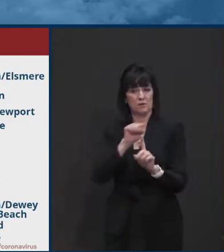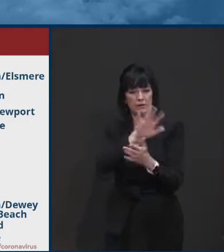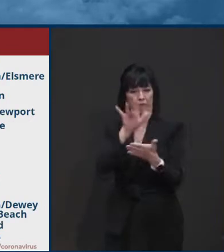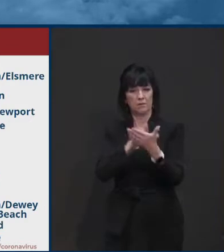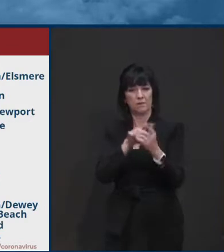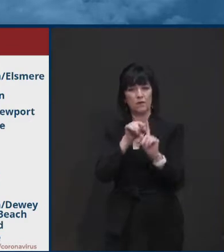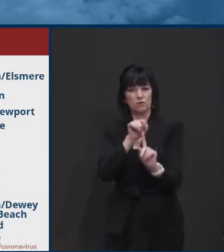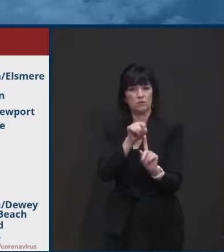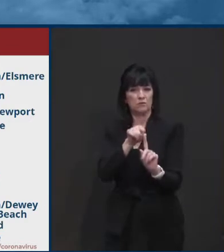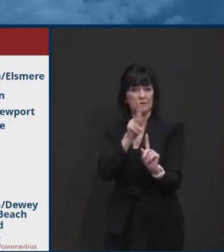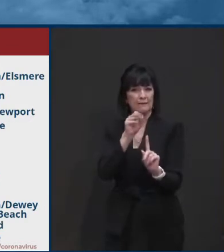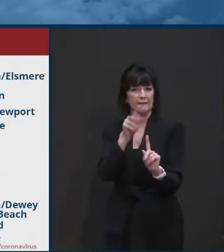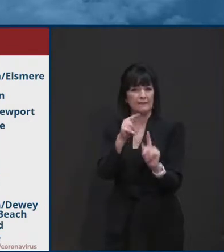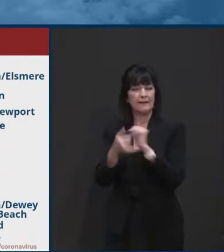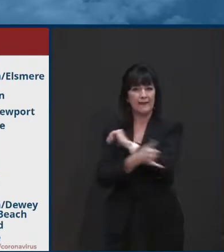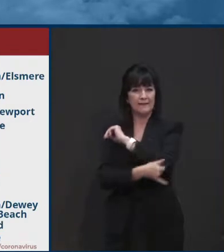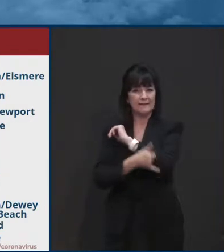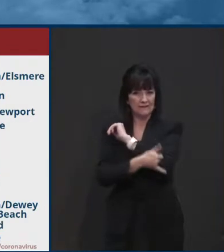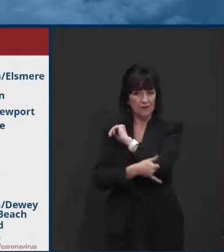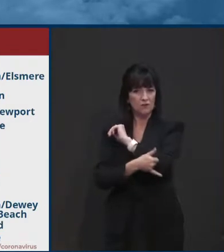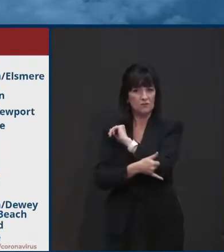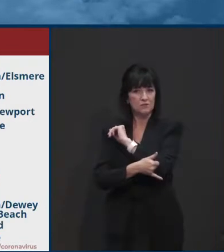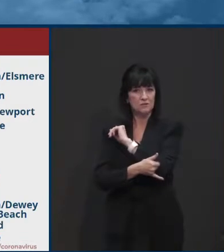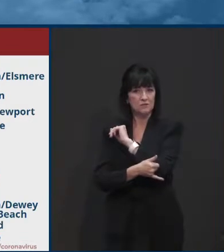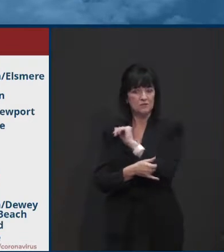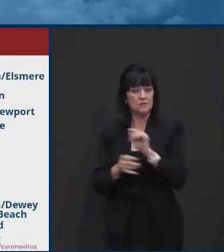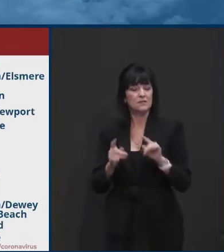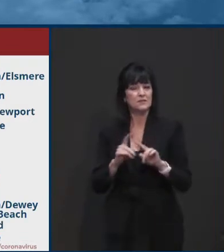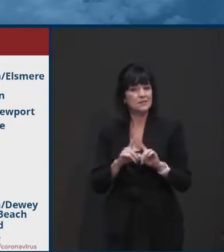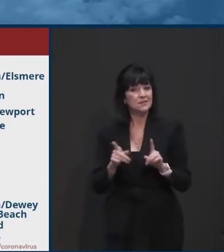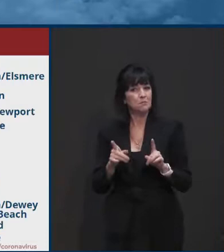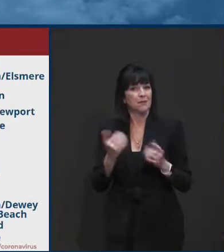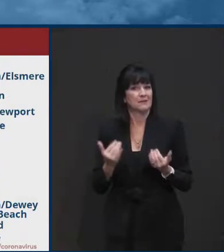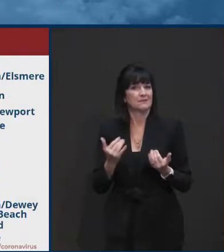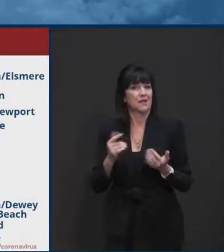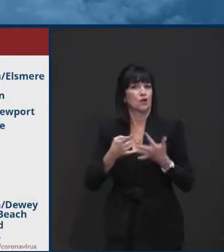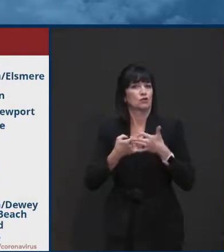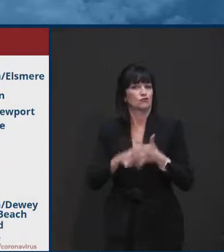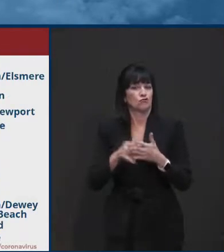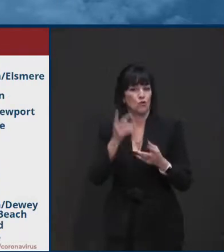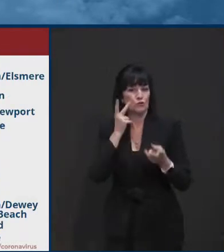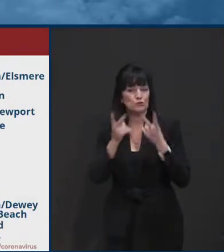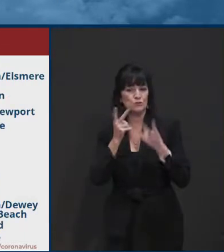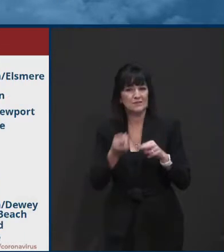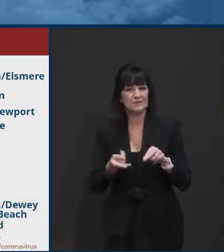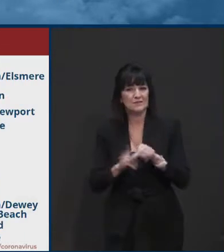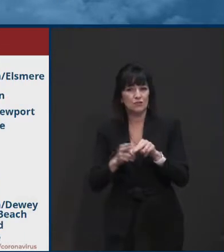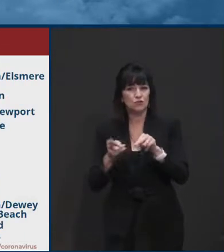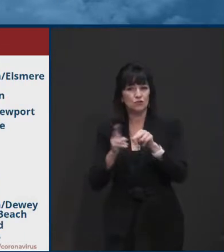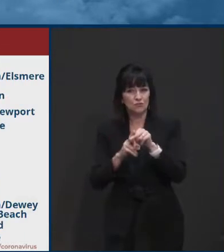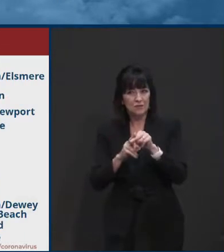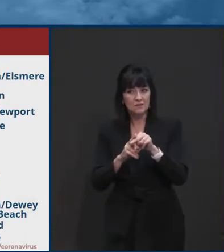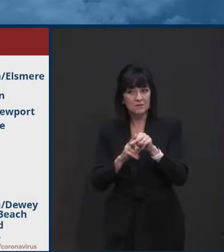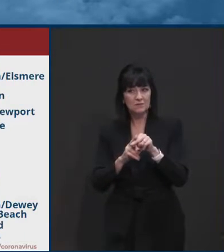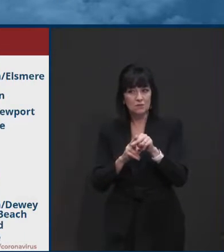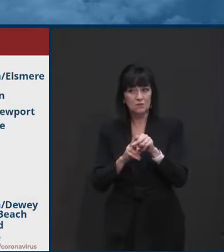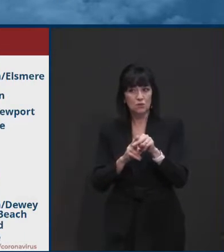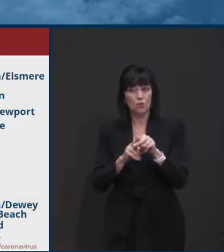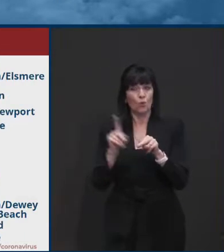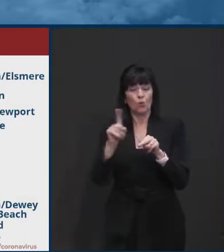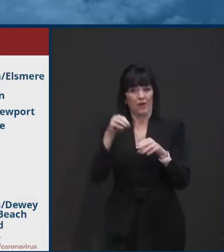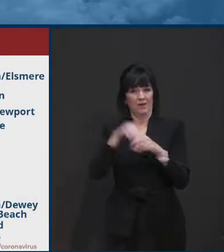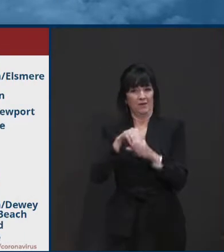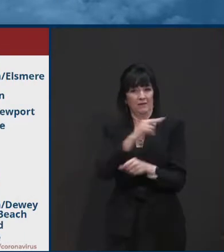but we've seen pretty significant increases in case rates and also the highest increases in hospital rates,